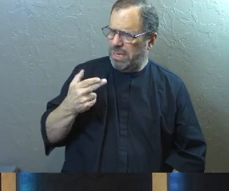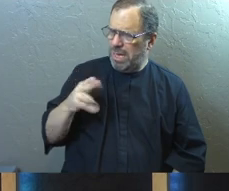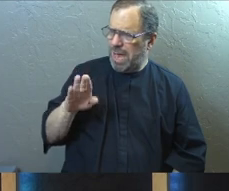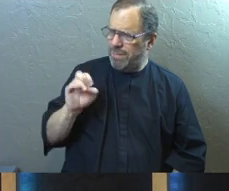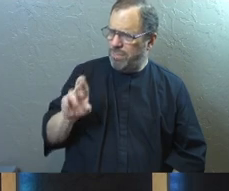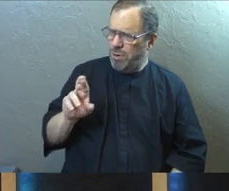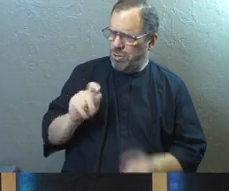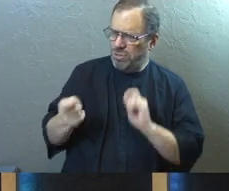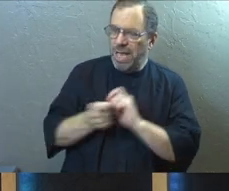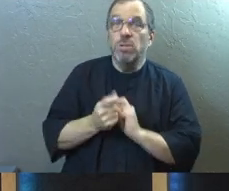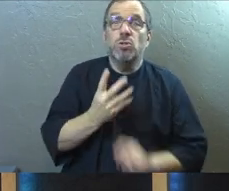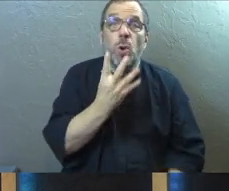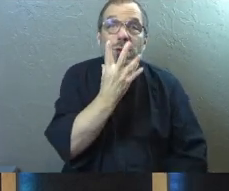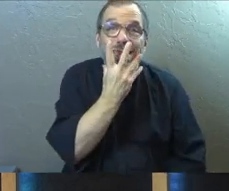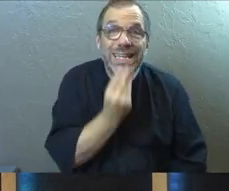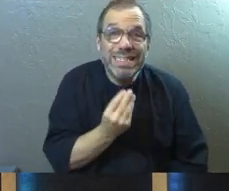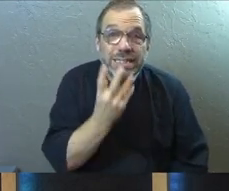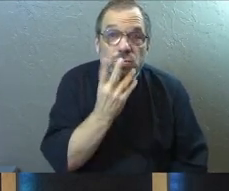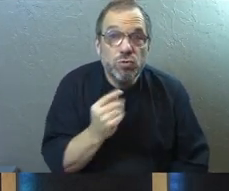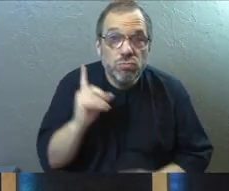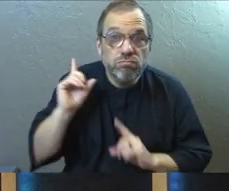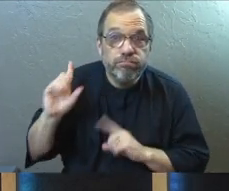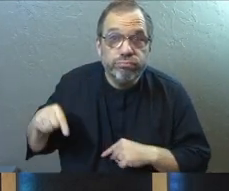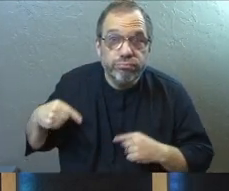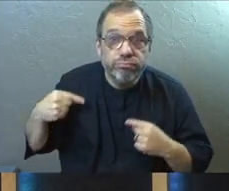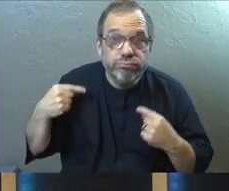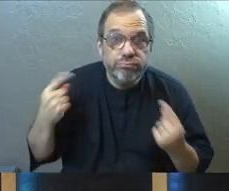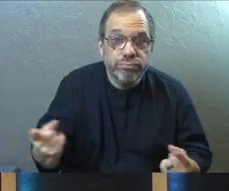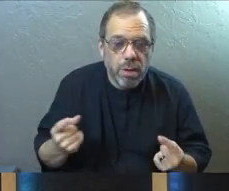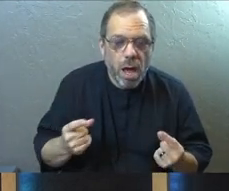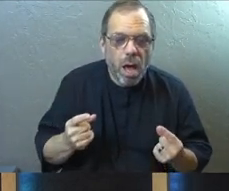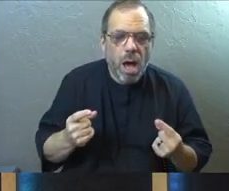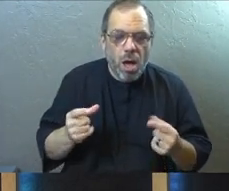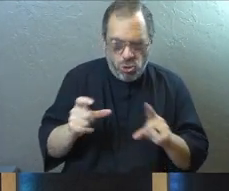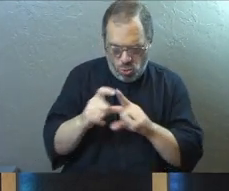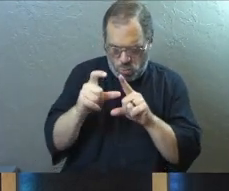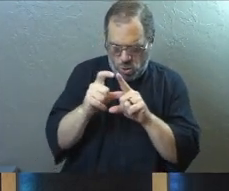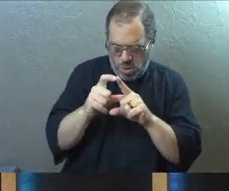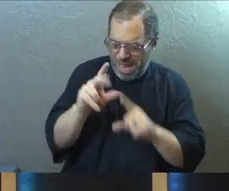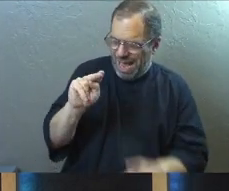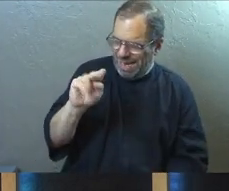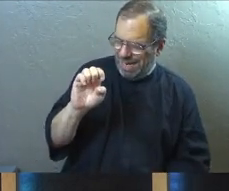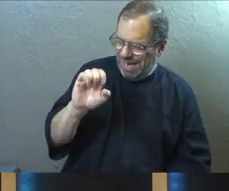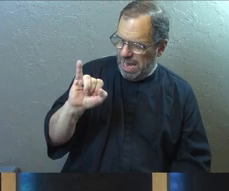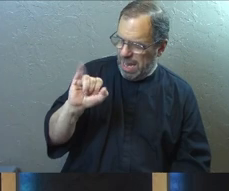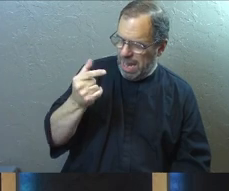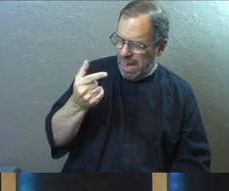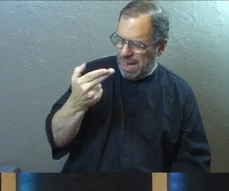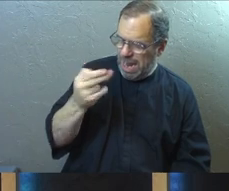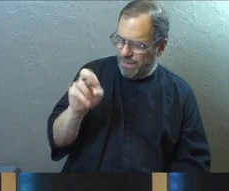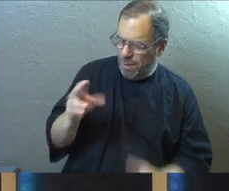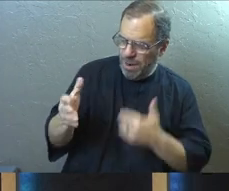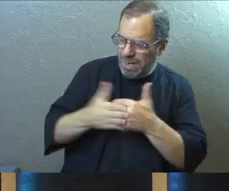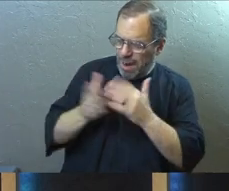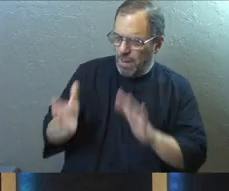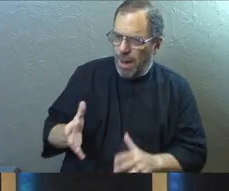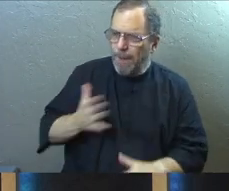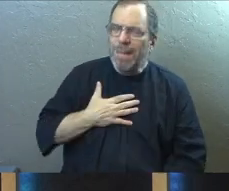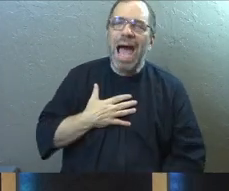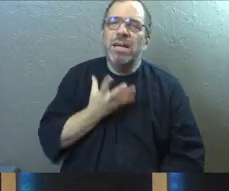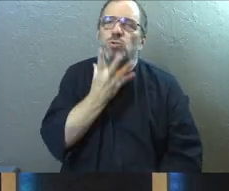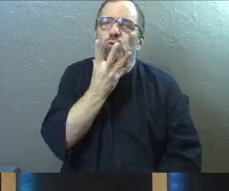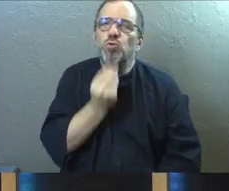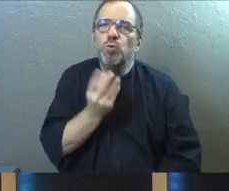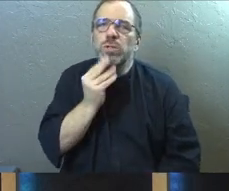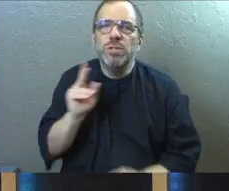And so what the Jews did, and this happened over centuries, the Jews redefined the word neighbor as my fellow Jewish